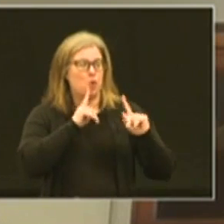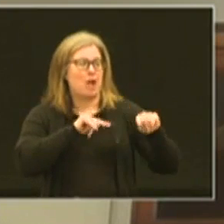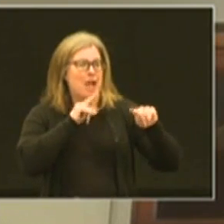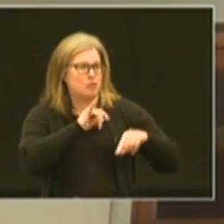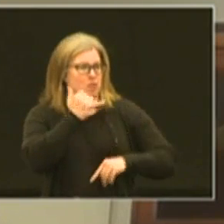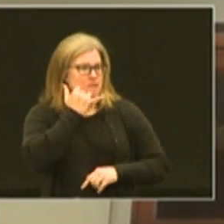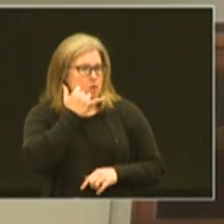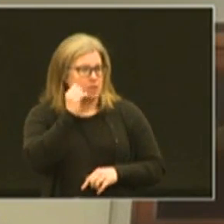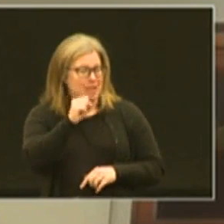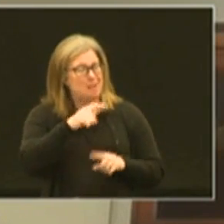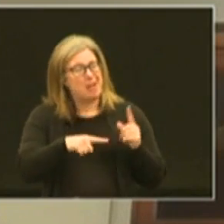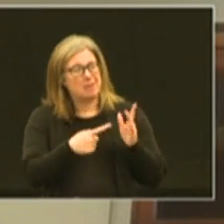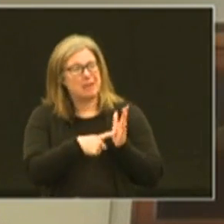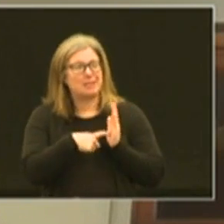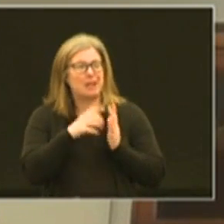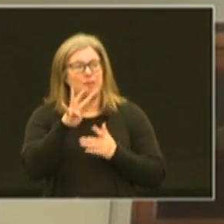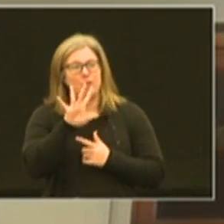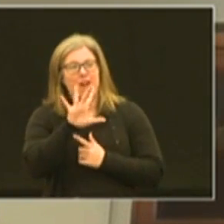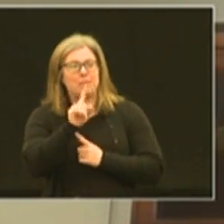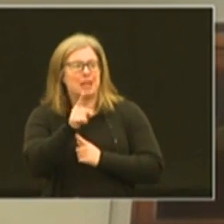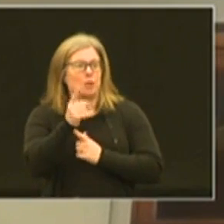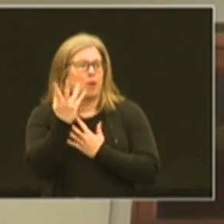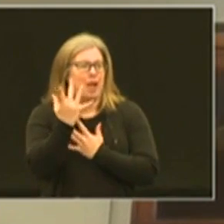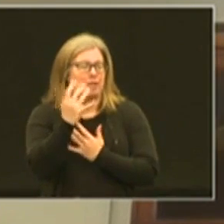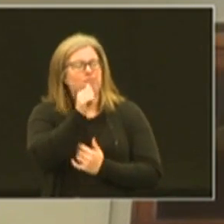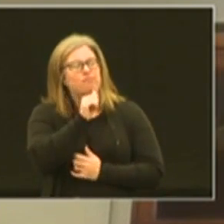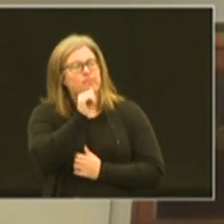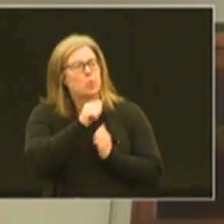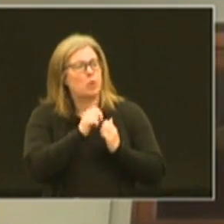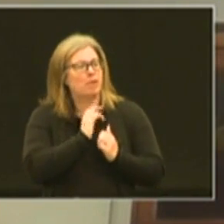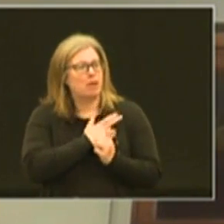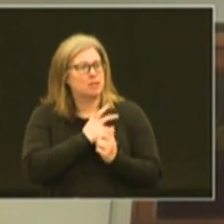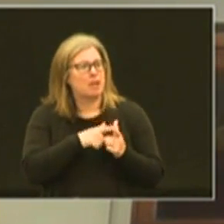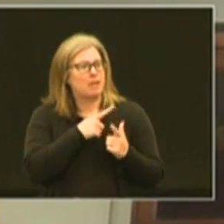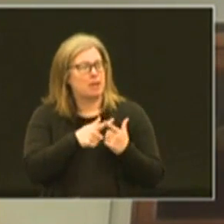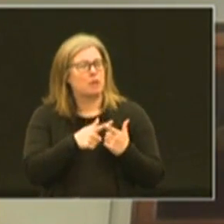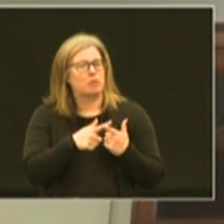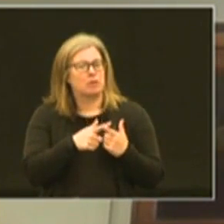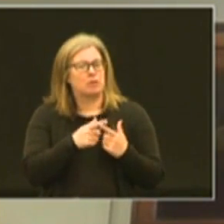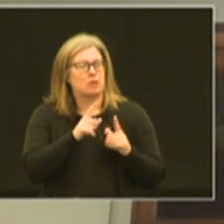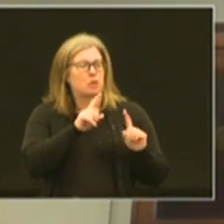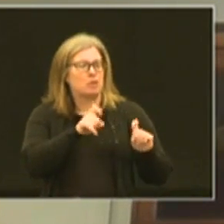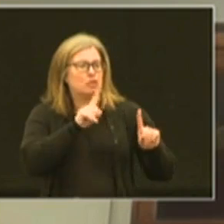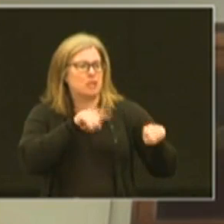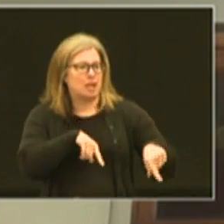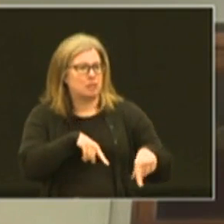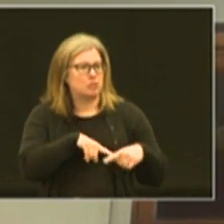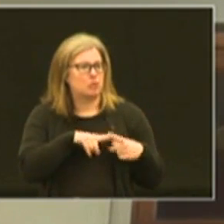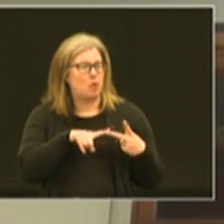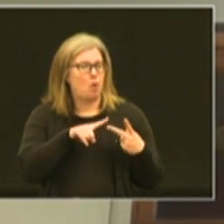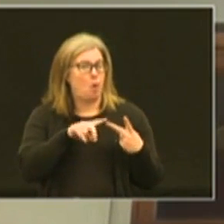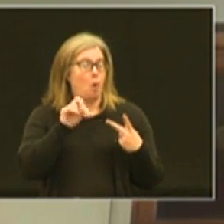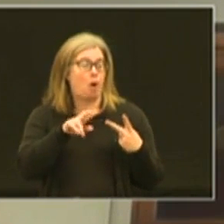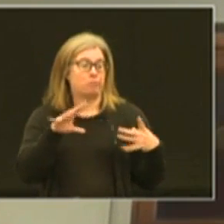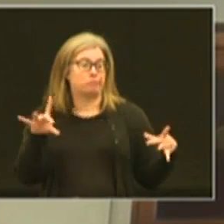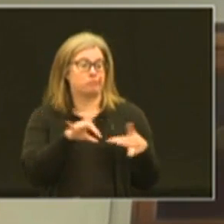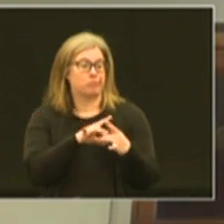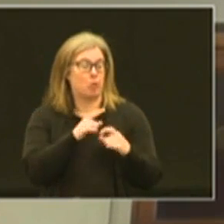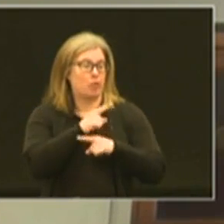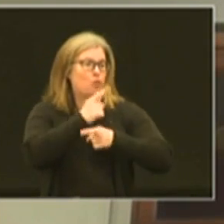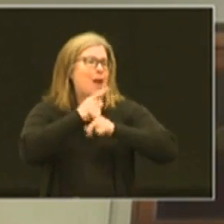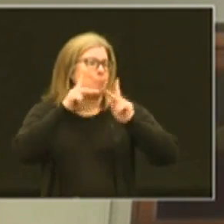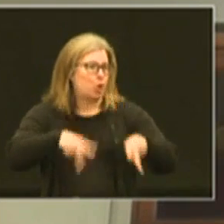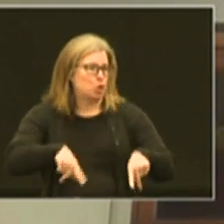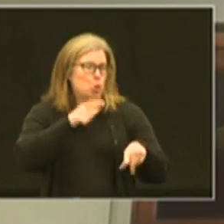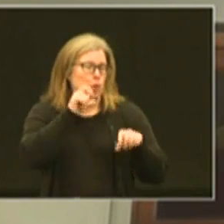answering those phones but it may be a four or five minute wait hang in there with us and we'll get your questions answered or contact get you connected with the